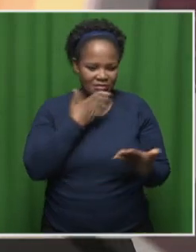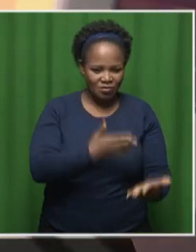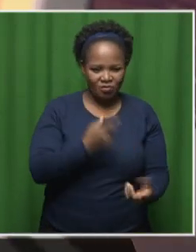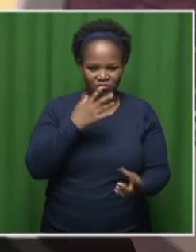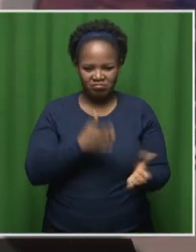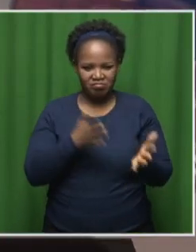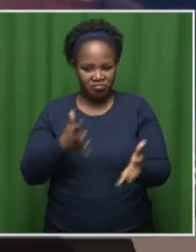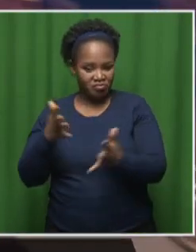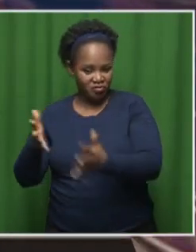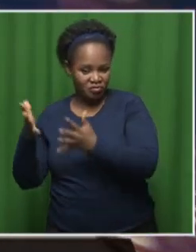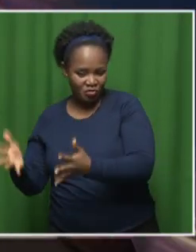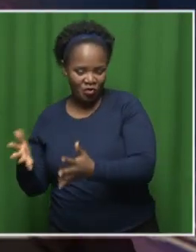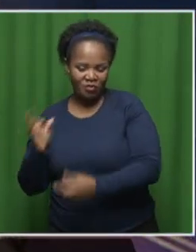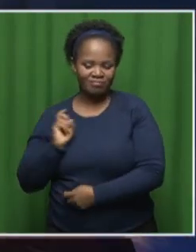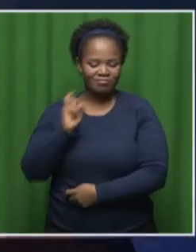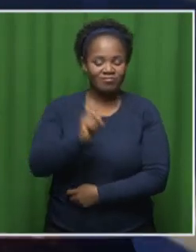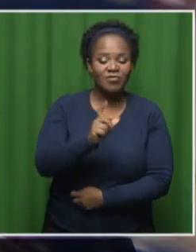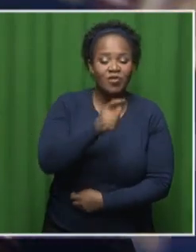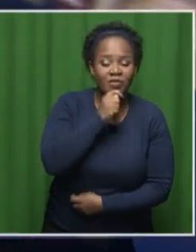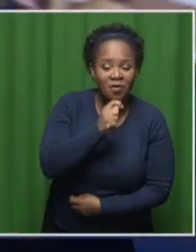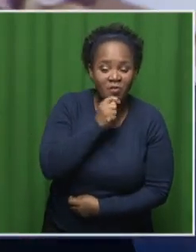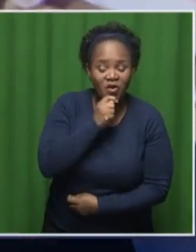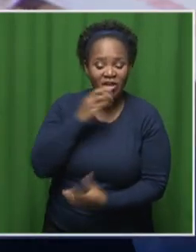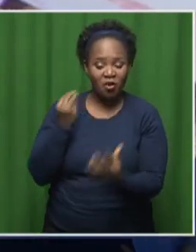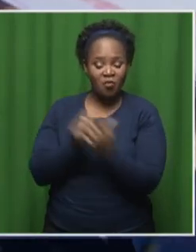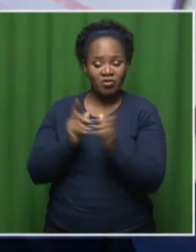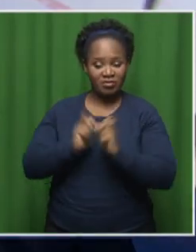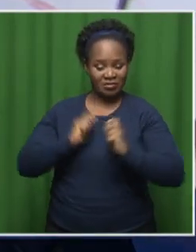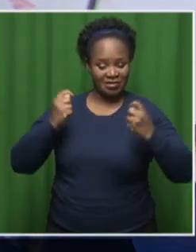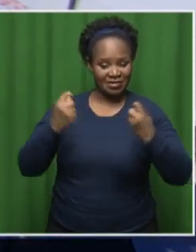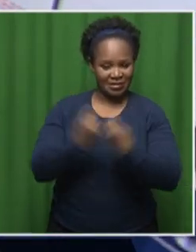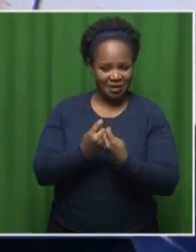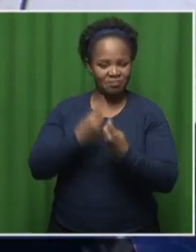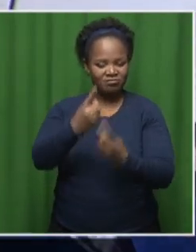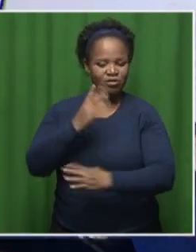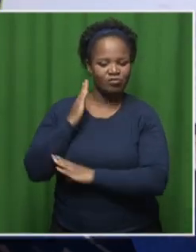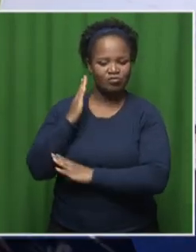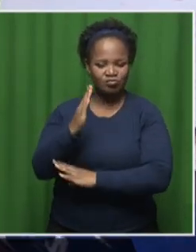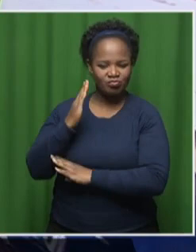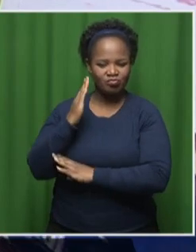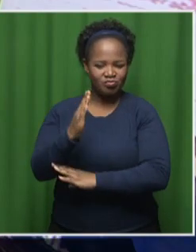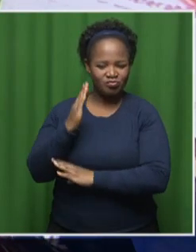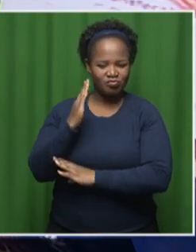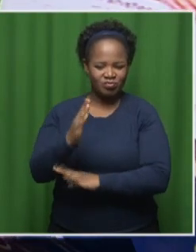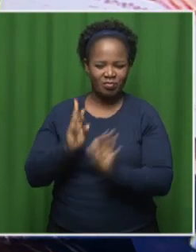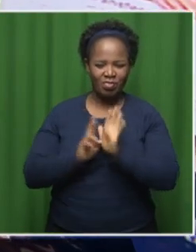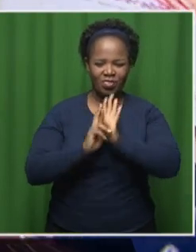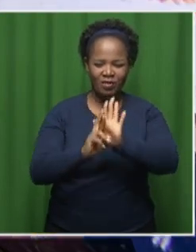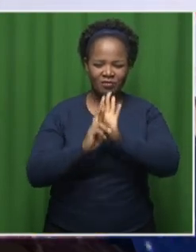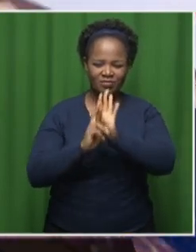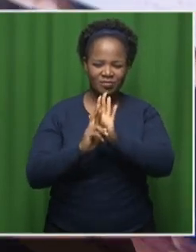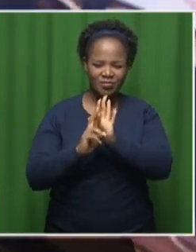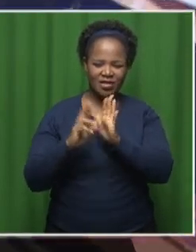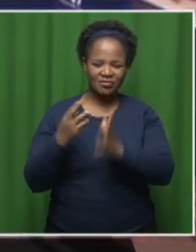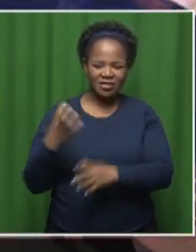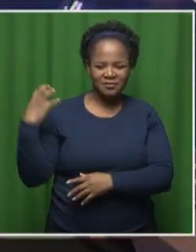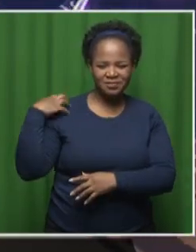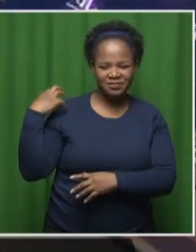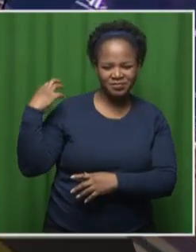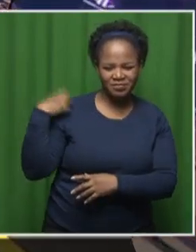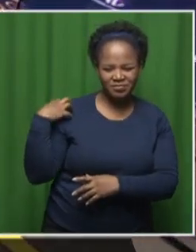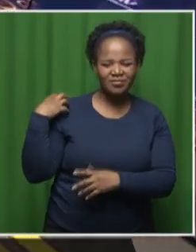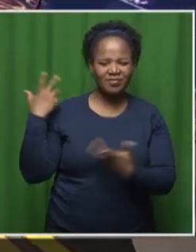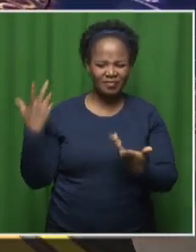you go down with your team and then you go and you present. The governor presented the speech, but ours was a unique